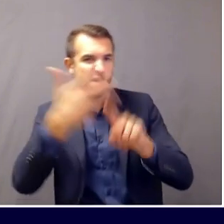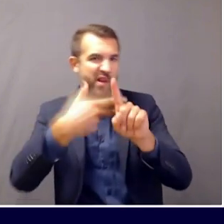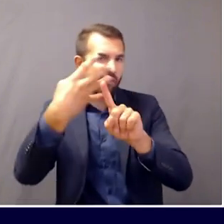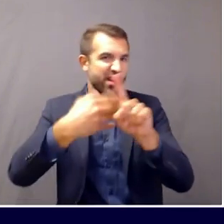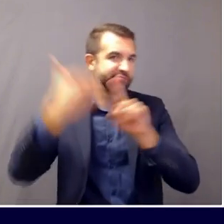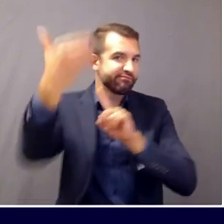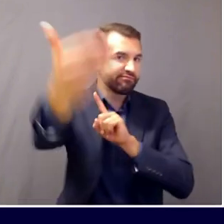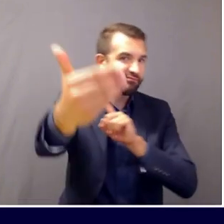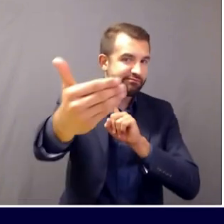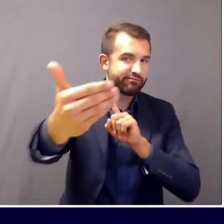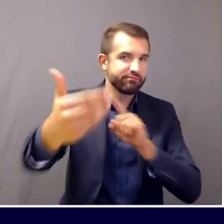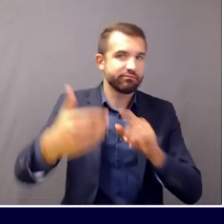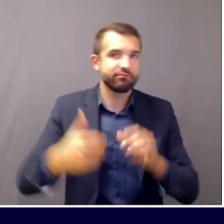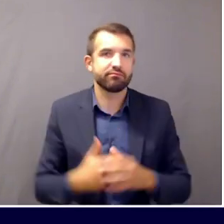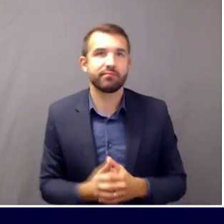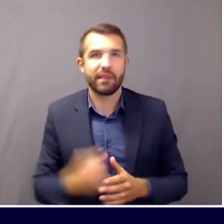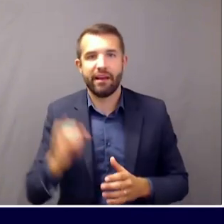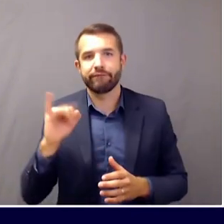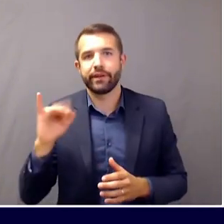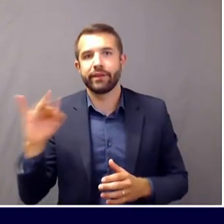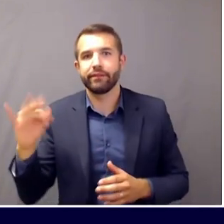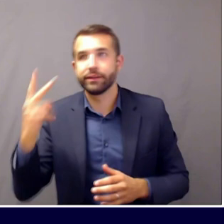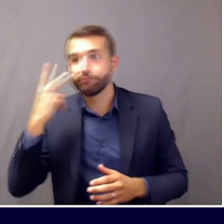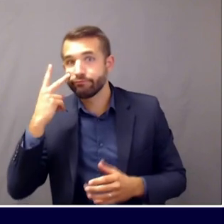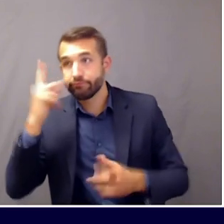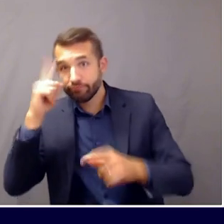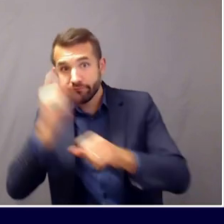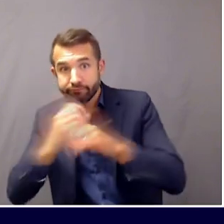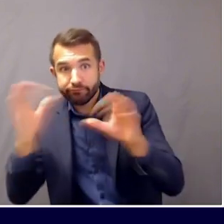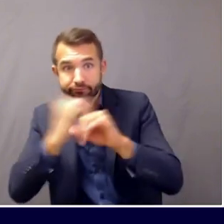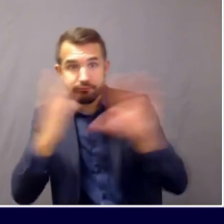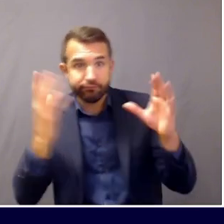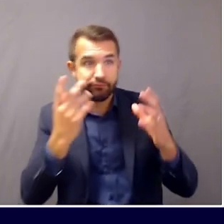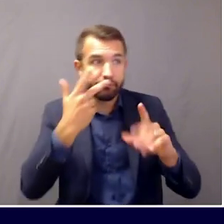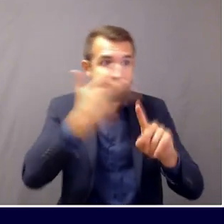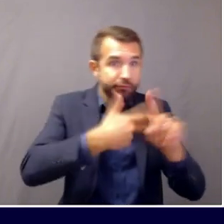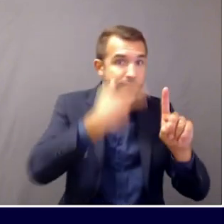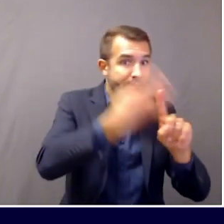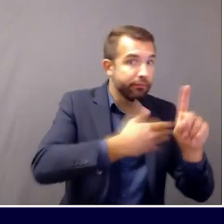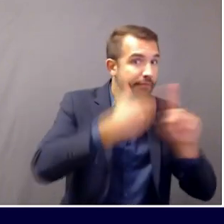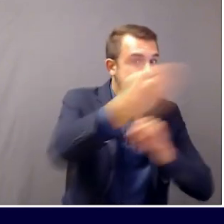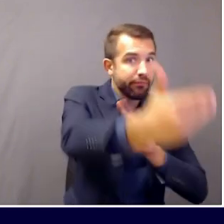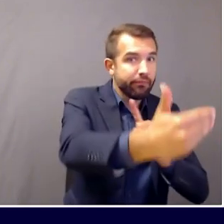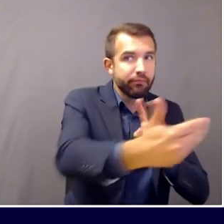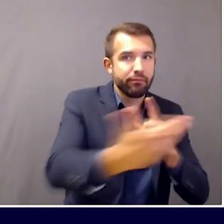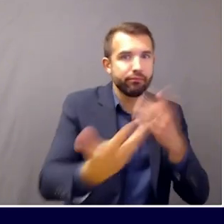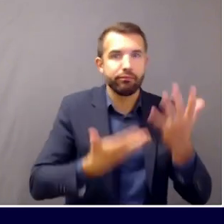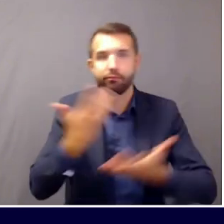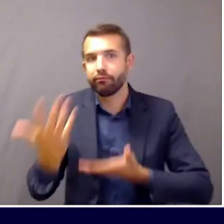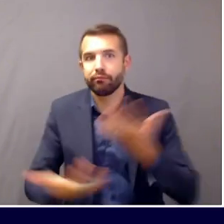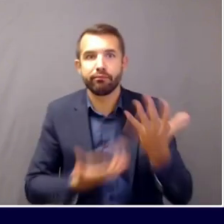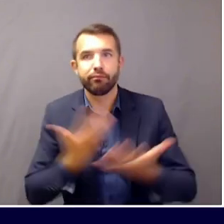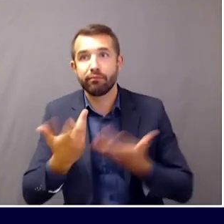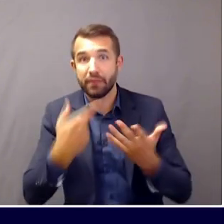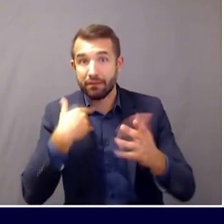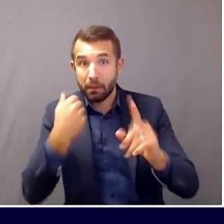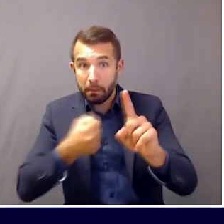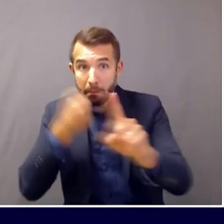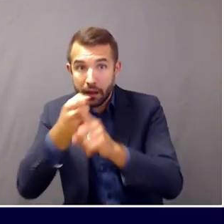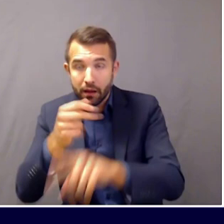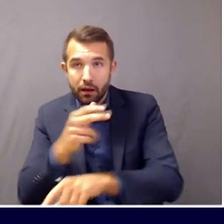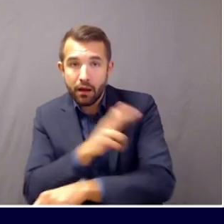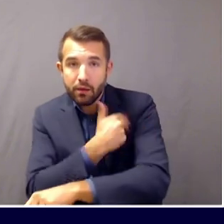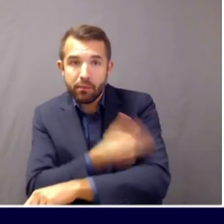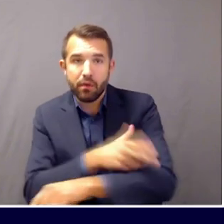months in terms of whether cases will pick back up and how that would affect hospitals and that sort of thing, or whether our current